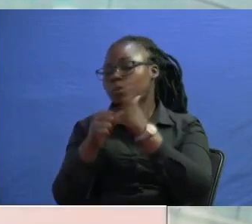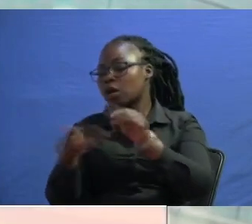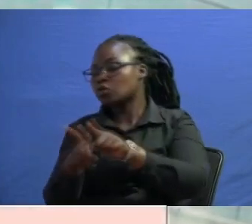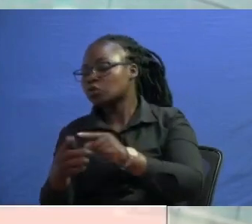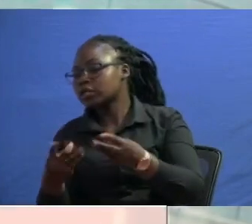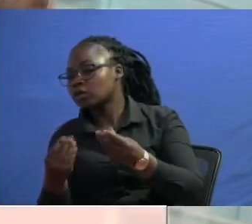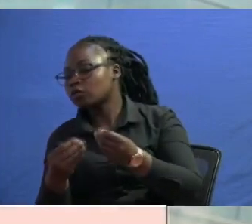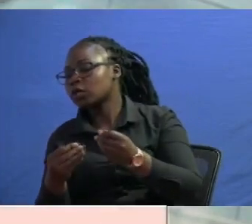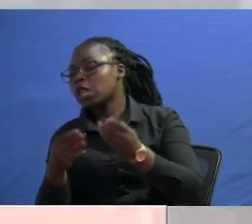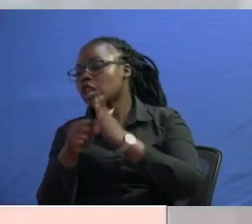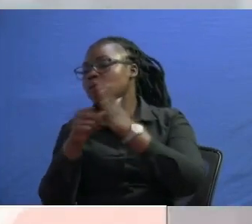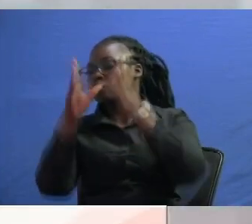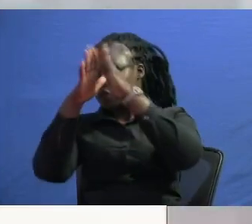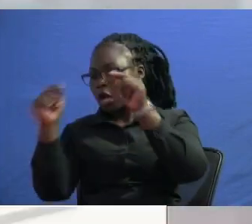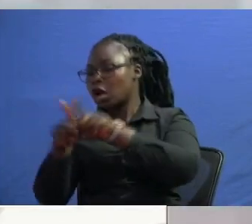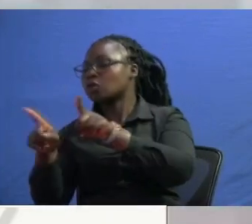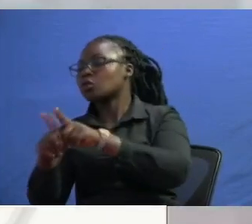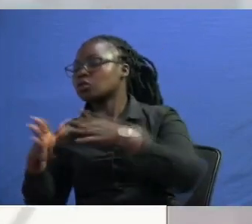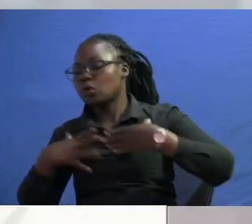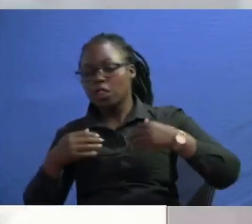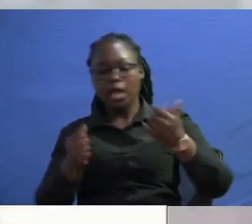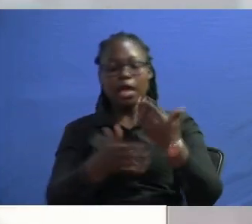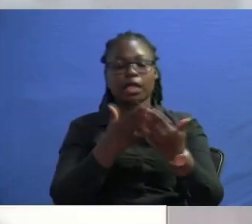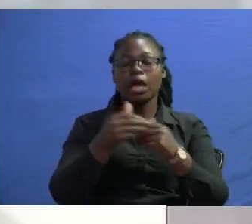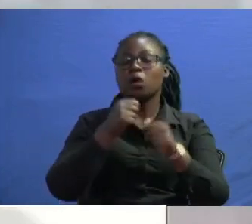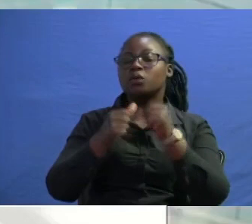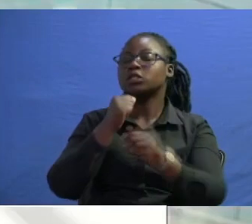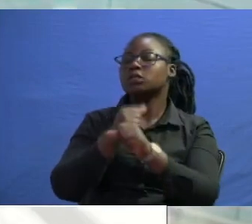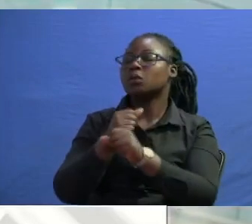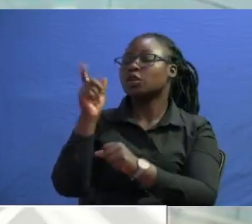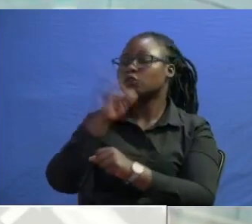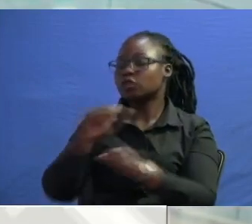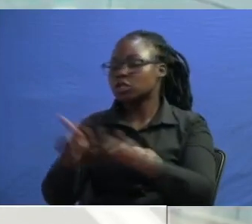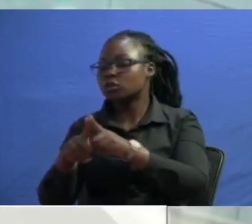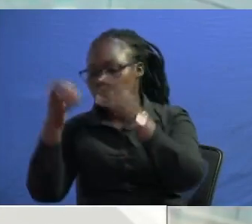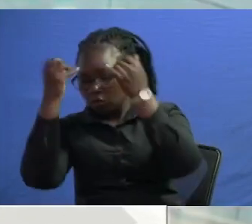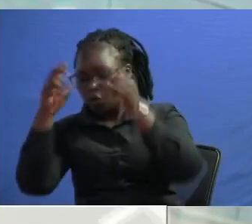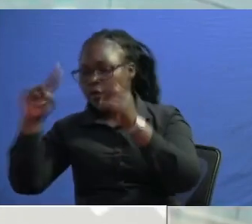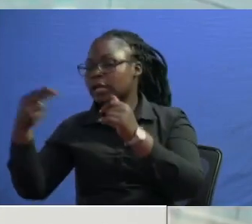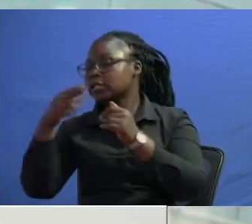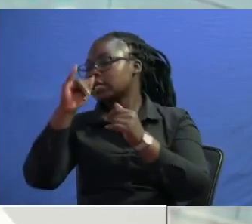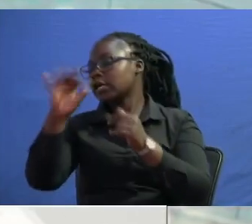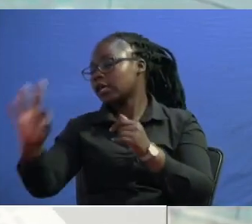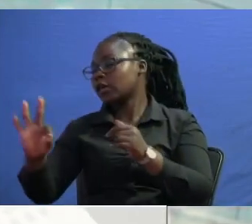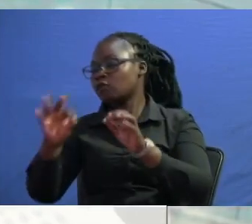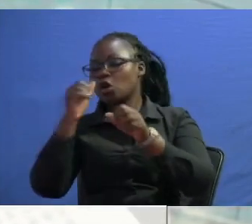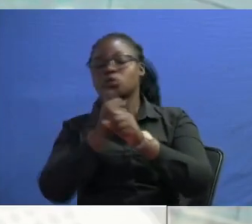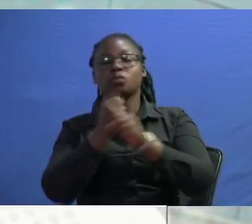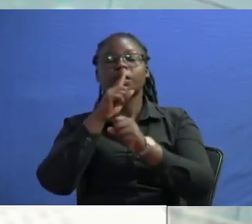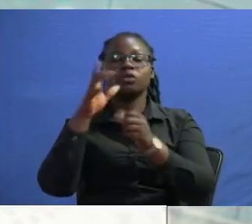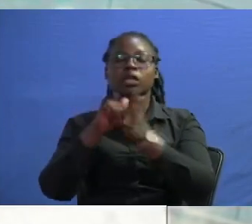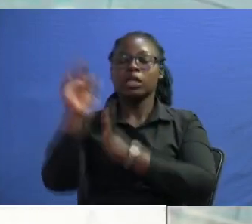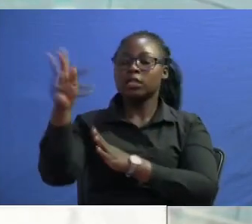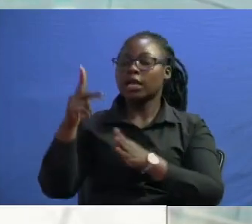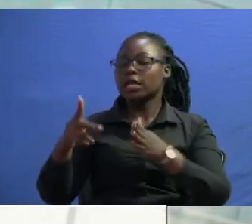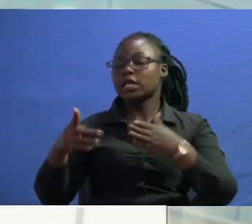and he's also doing universal health care all right he's already working and the amendment of nhif and the rest is going to ensure that kenyans are well